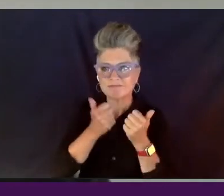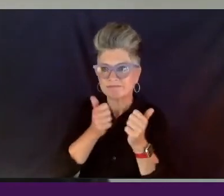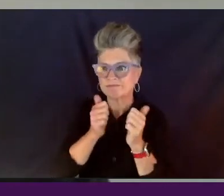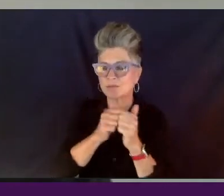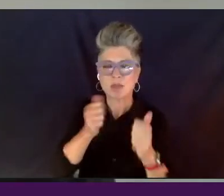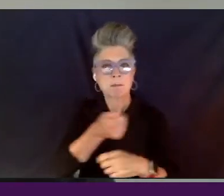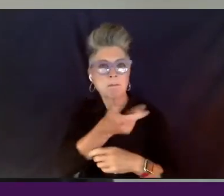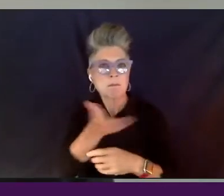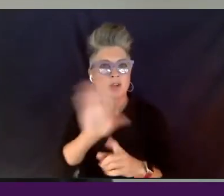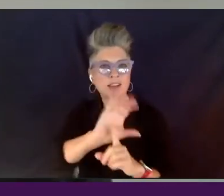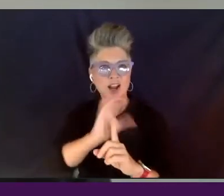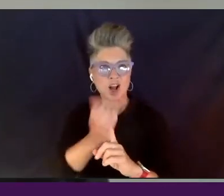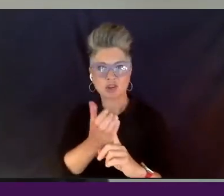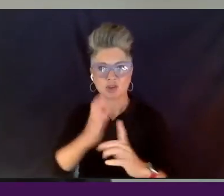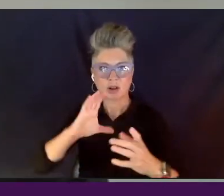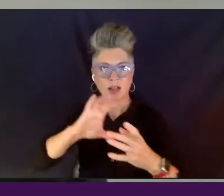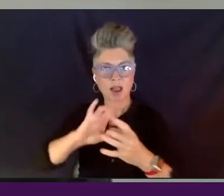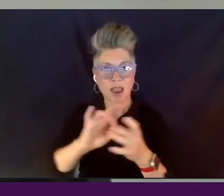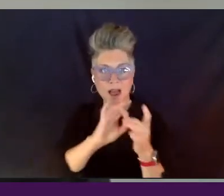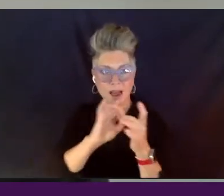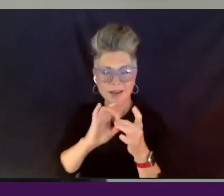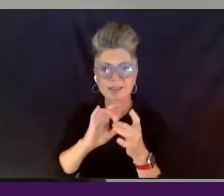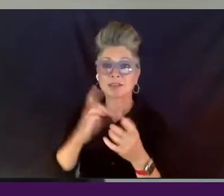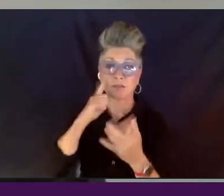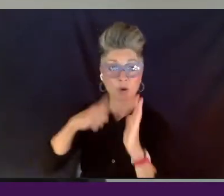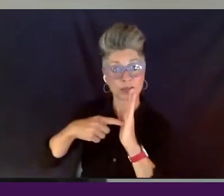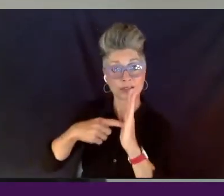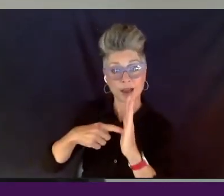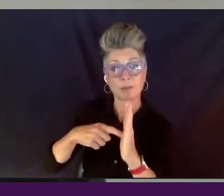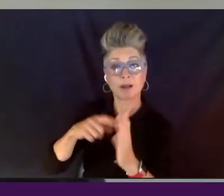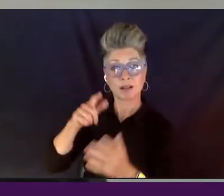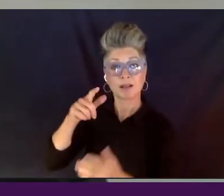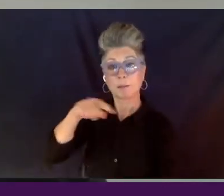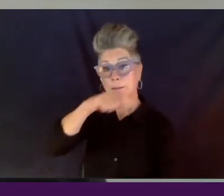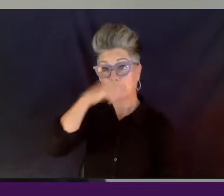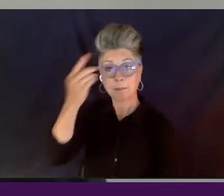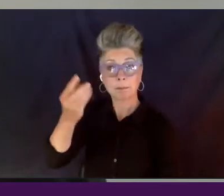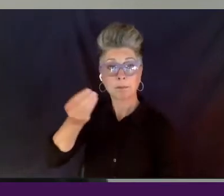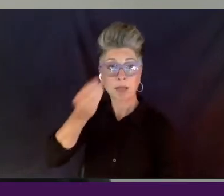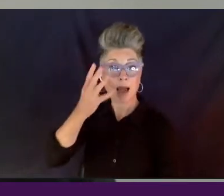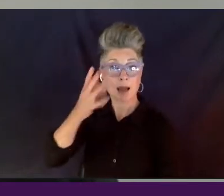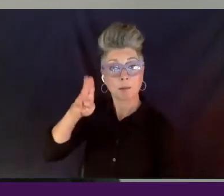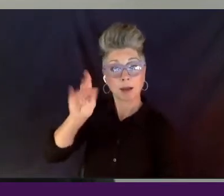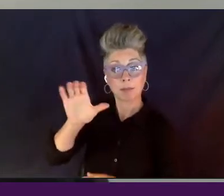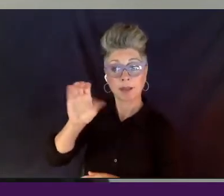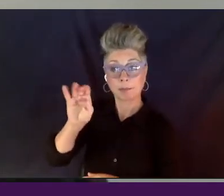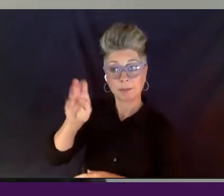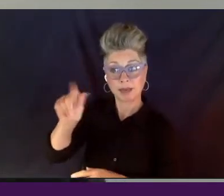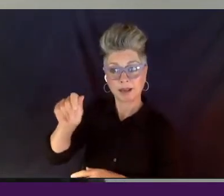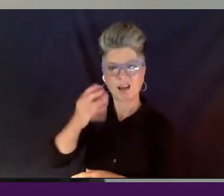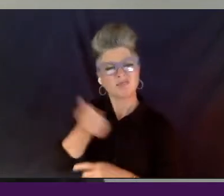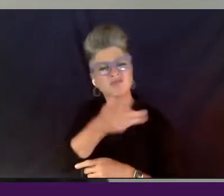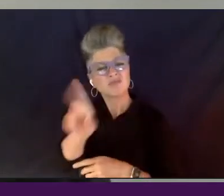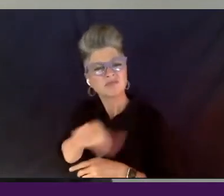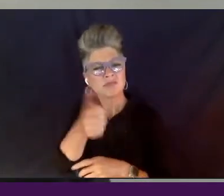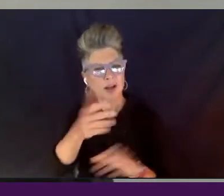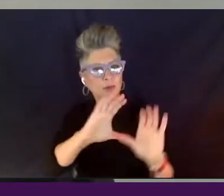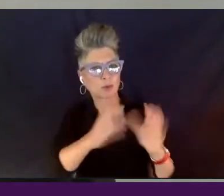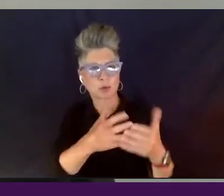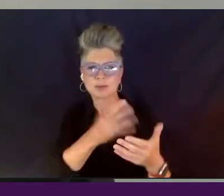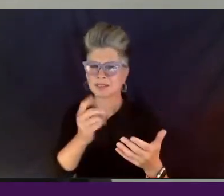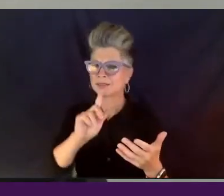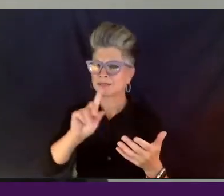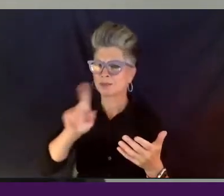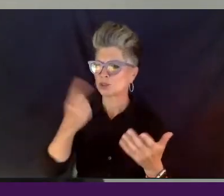Leslie is a member of, the Black public media, along with the other groups. And we're just keen to work and